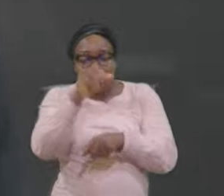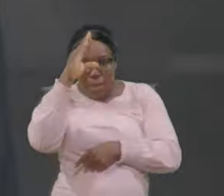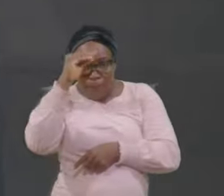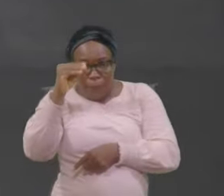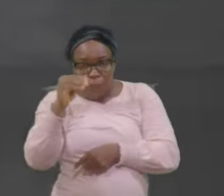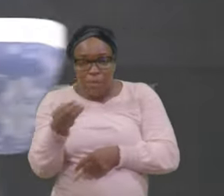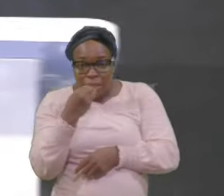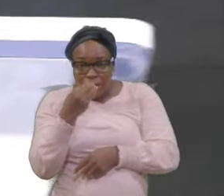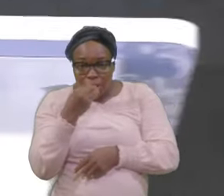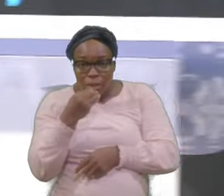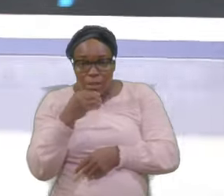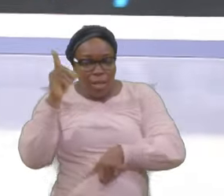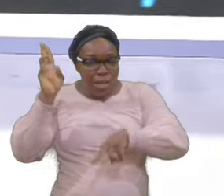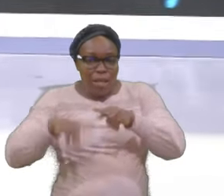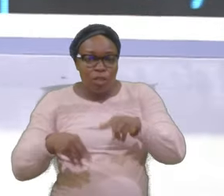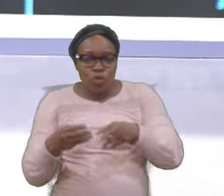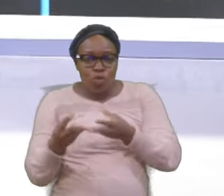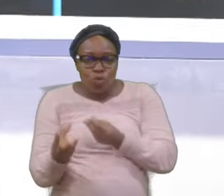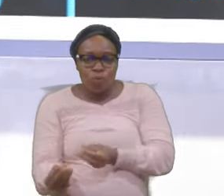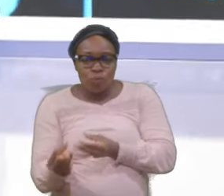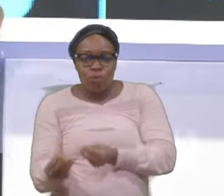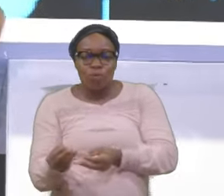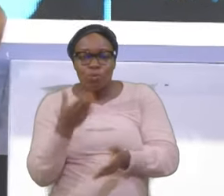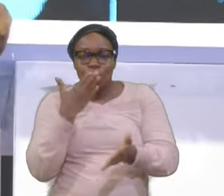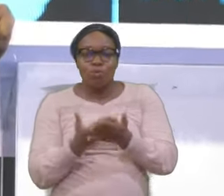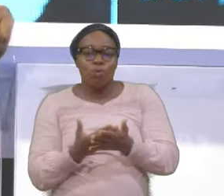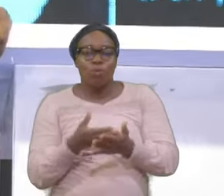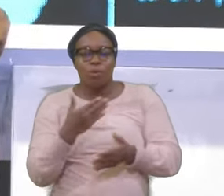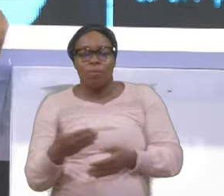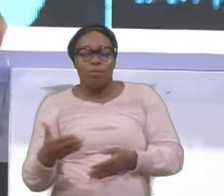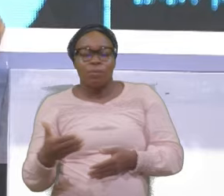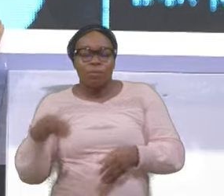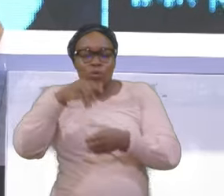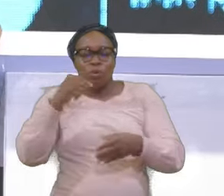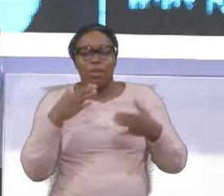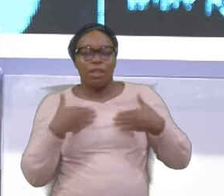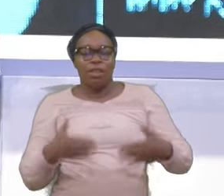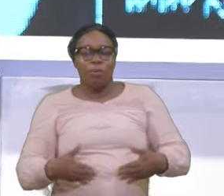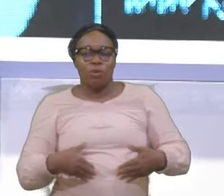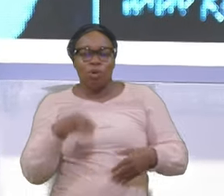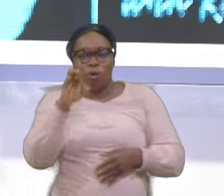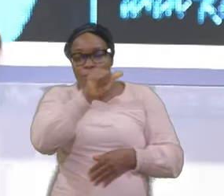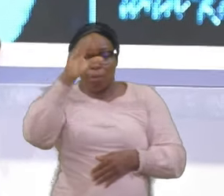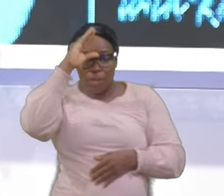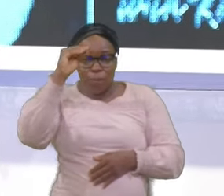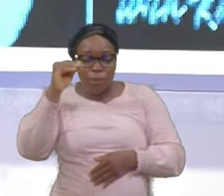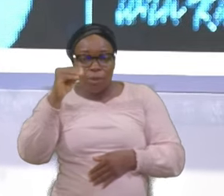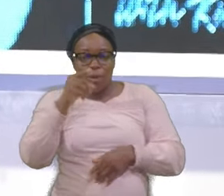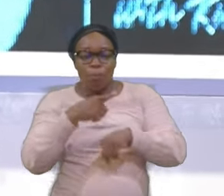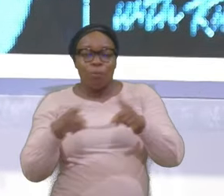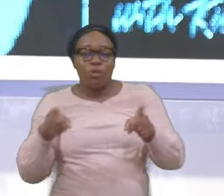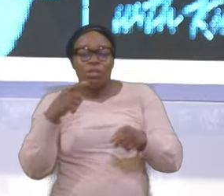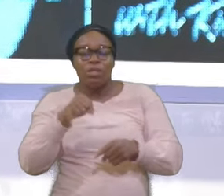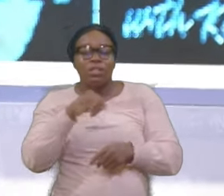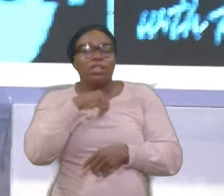Somebody looking At what cows Eat It may nourish Them But they are Not made For the human Body